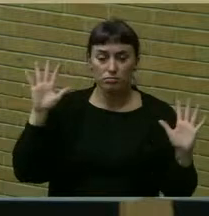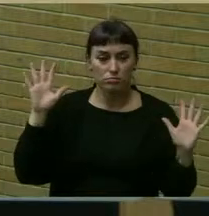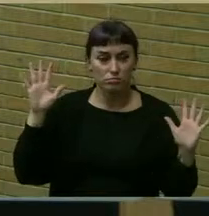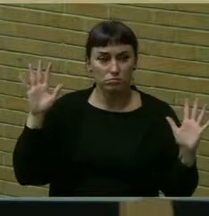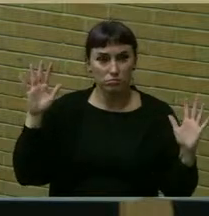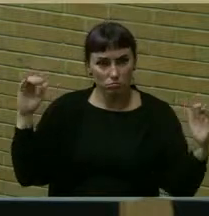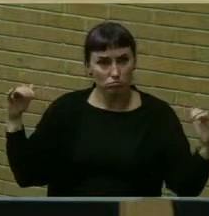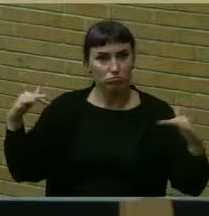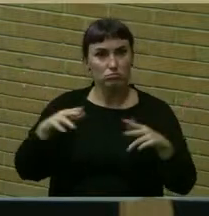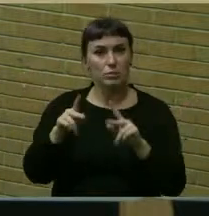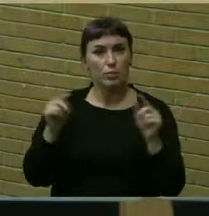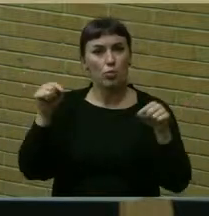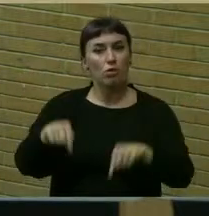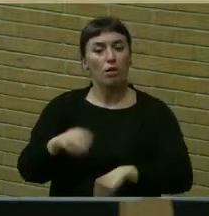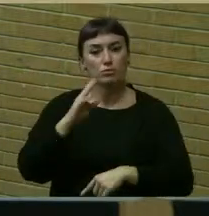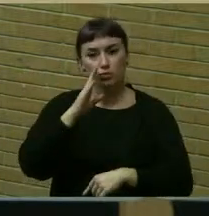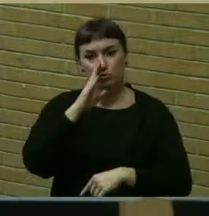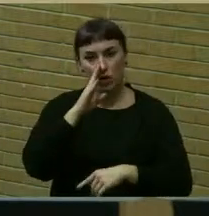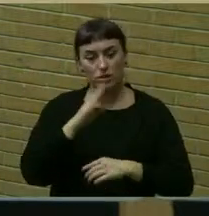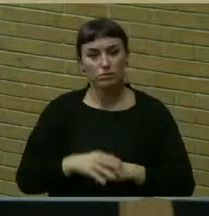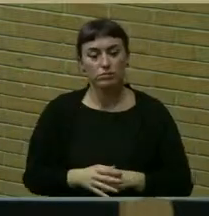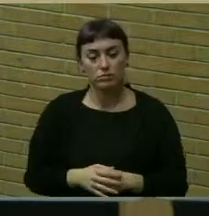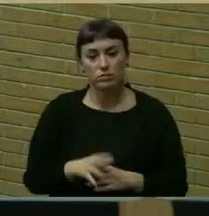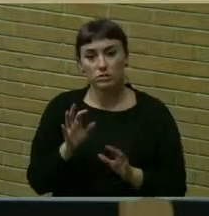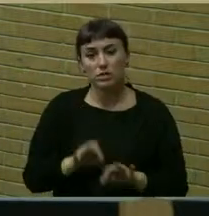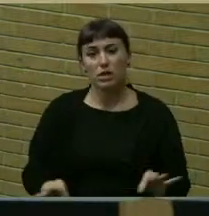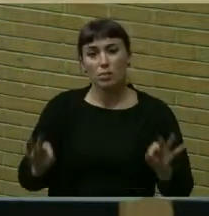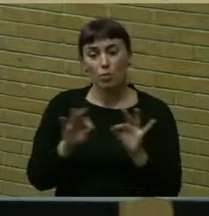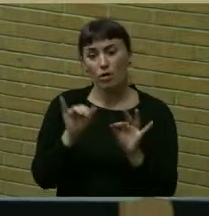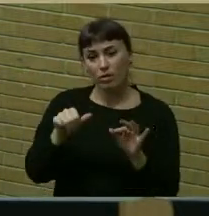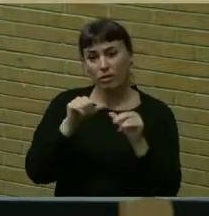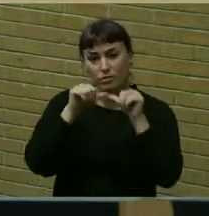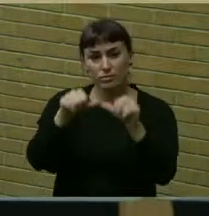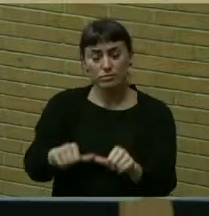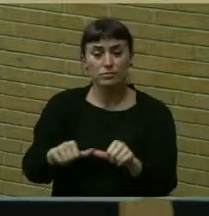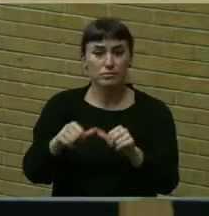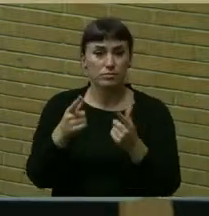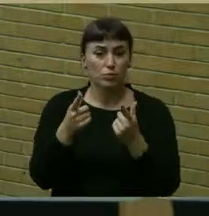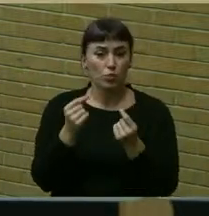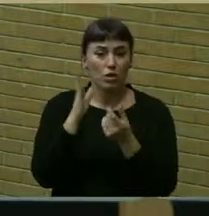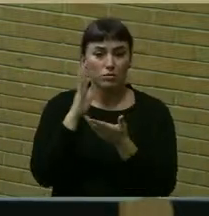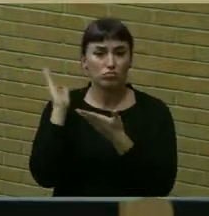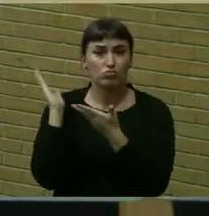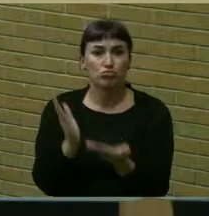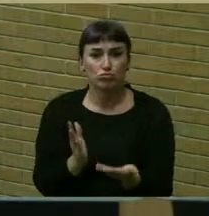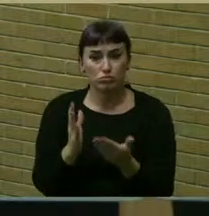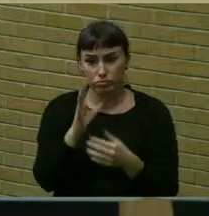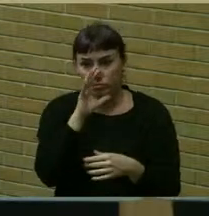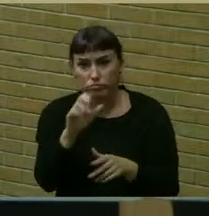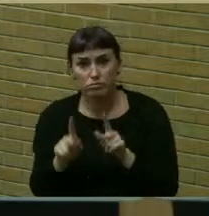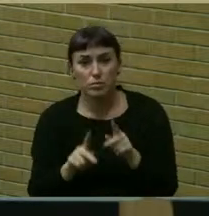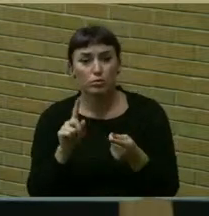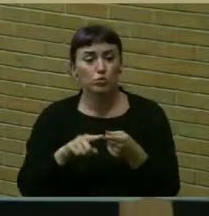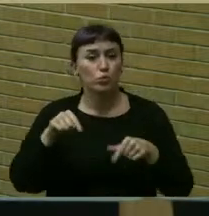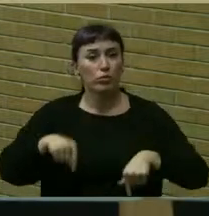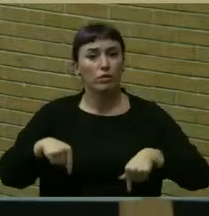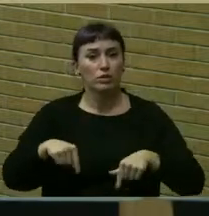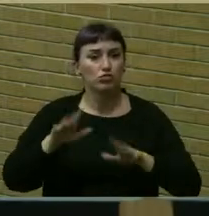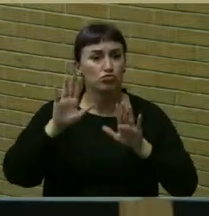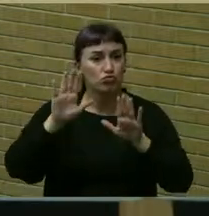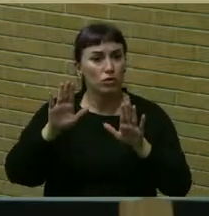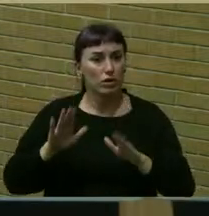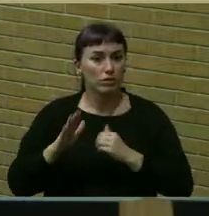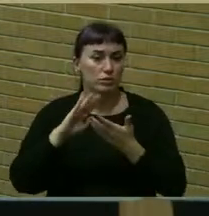to Brighton. It's important that that continue to be what brings people to this great